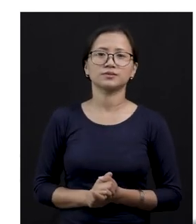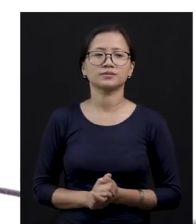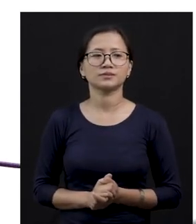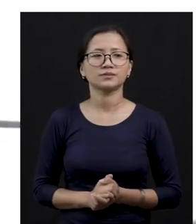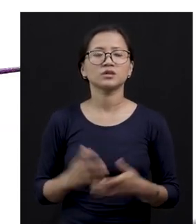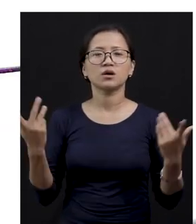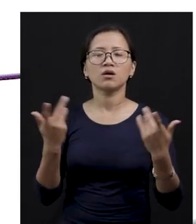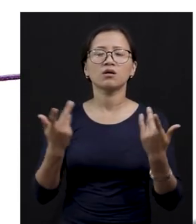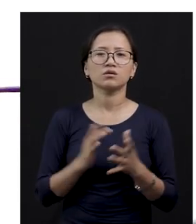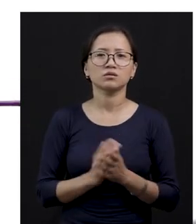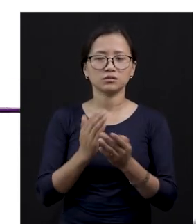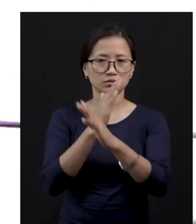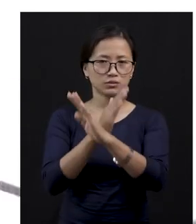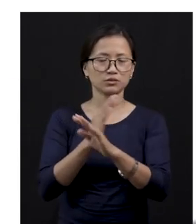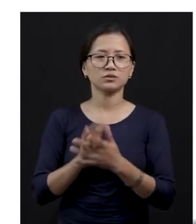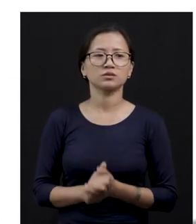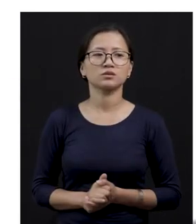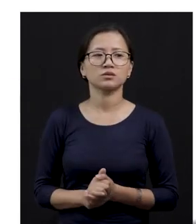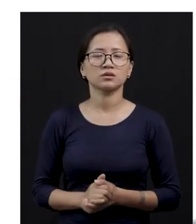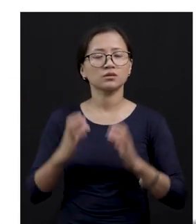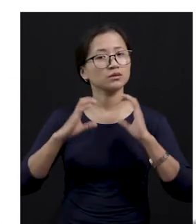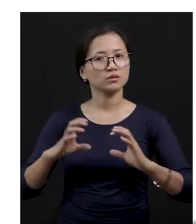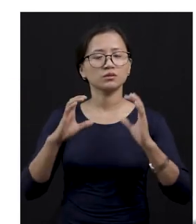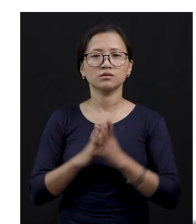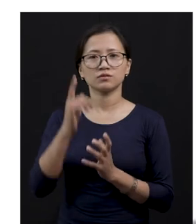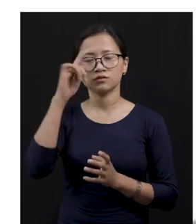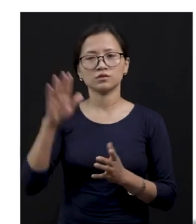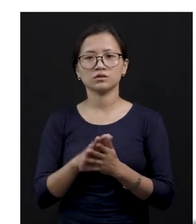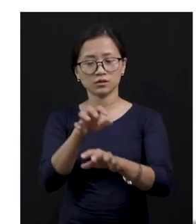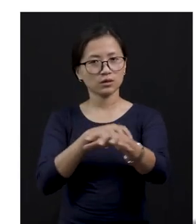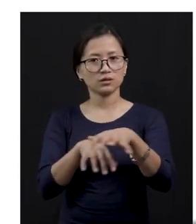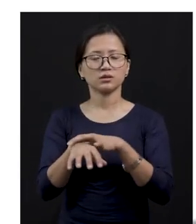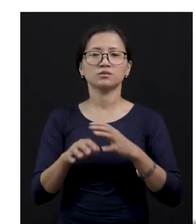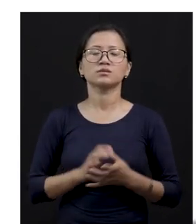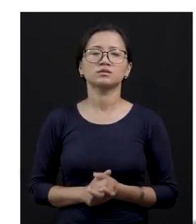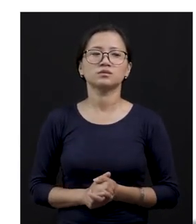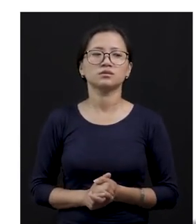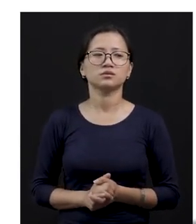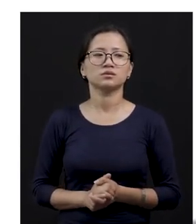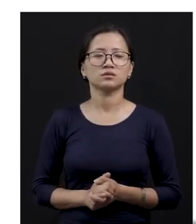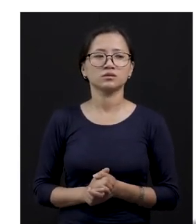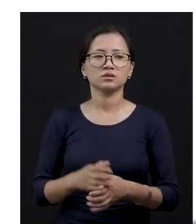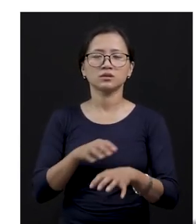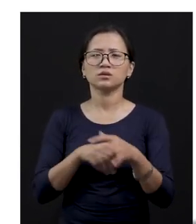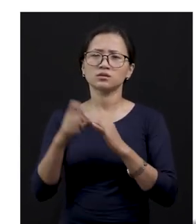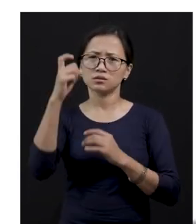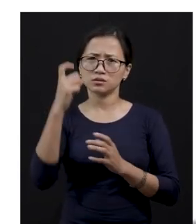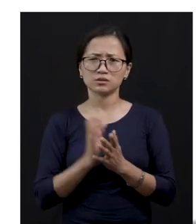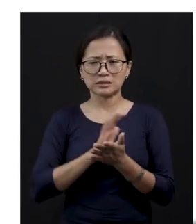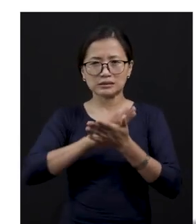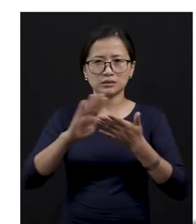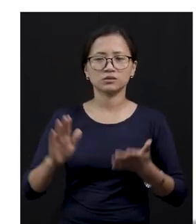So, how should we protect and how should we care for the animals? Animals need clean